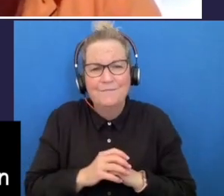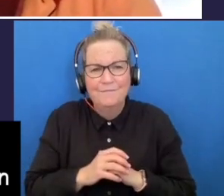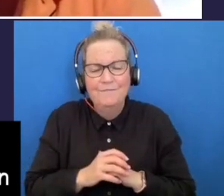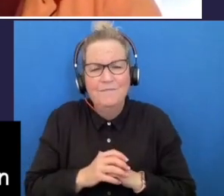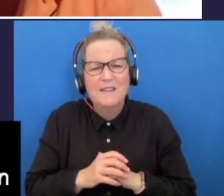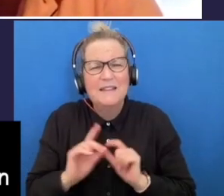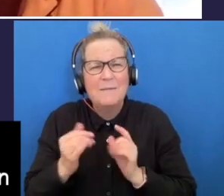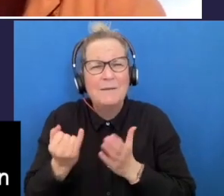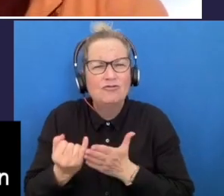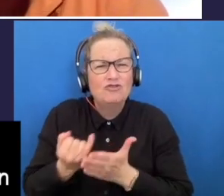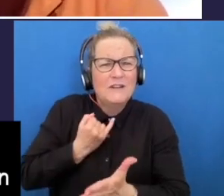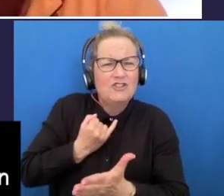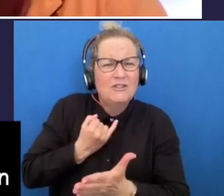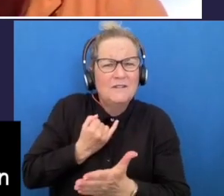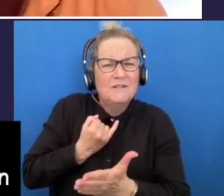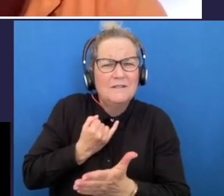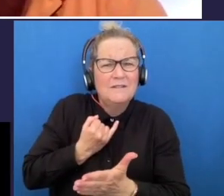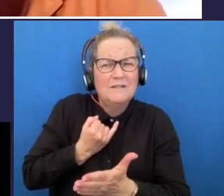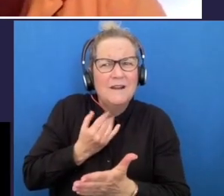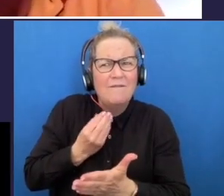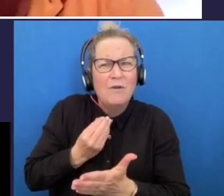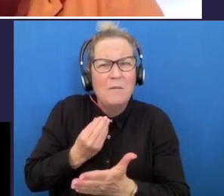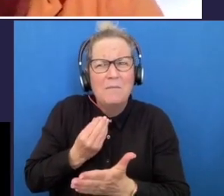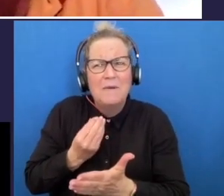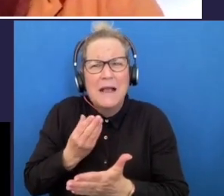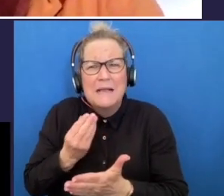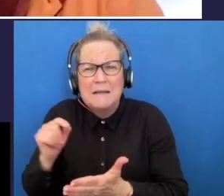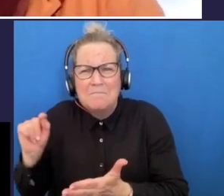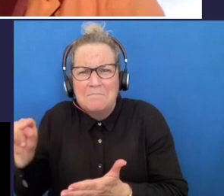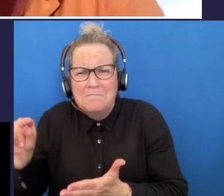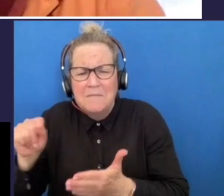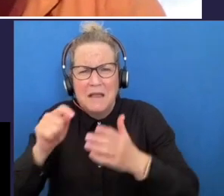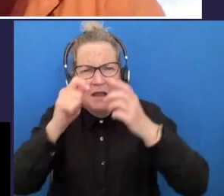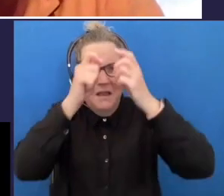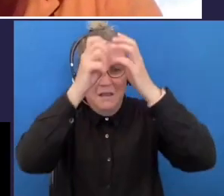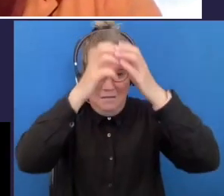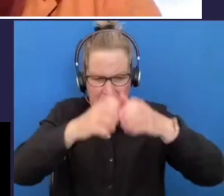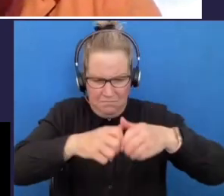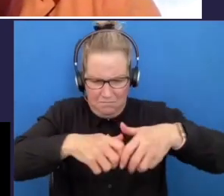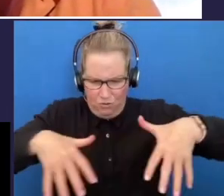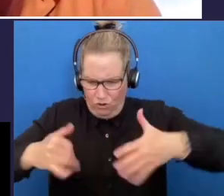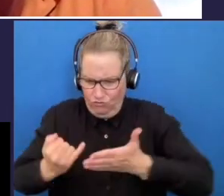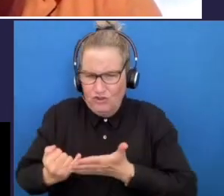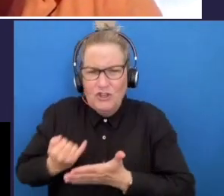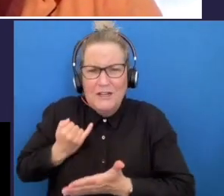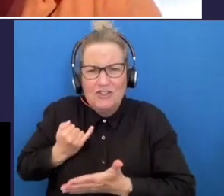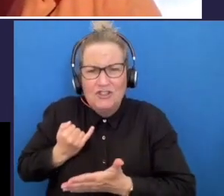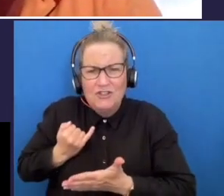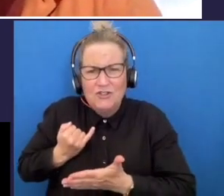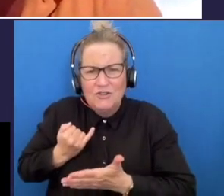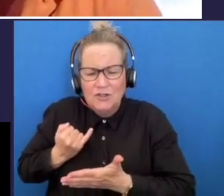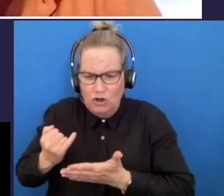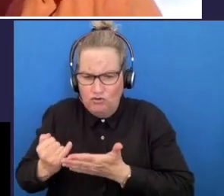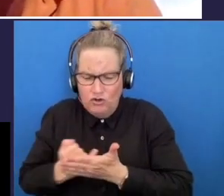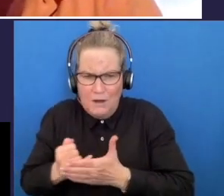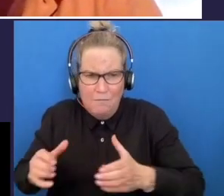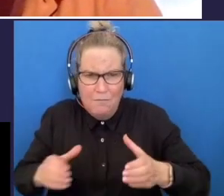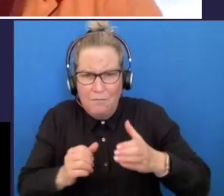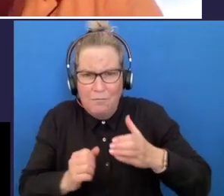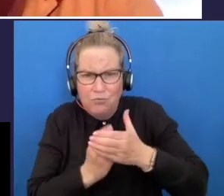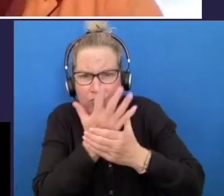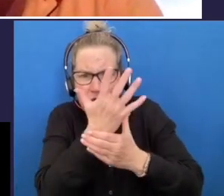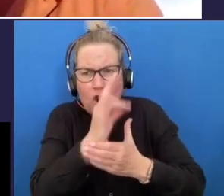sometimes we get rejection from some area a couple areas in that on the root system some of that rejection going up that tree is not our fault